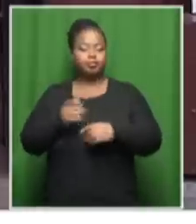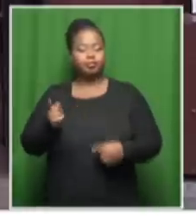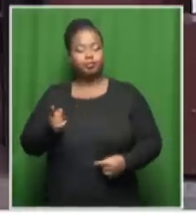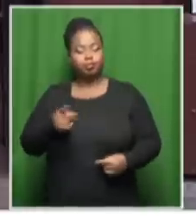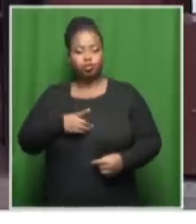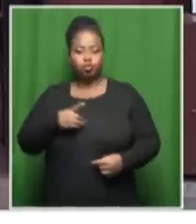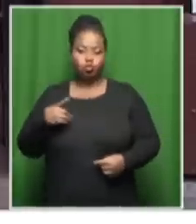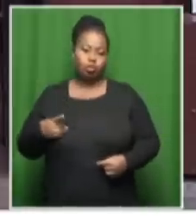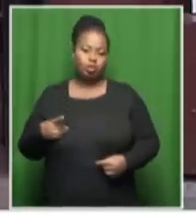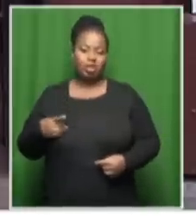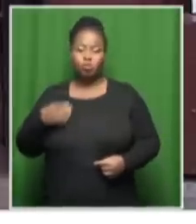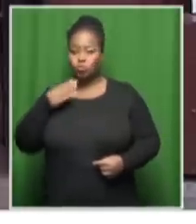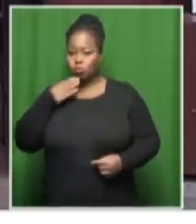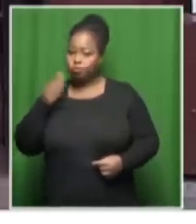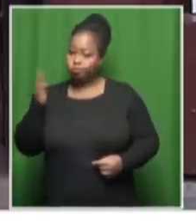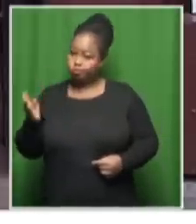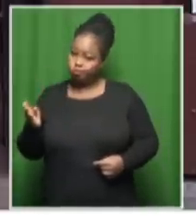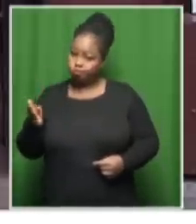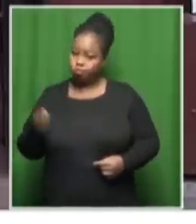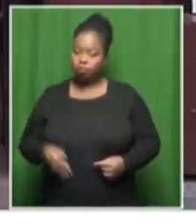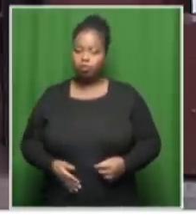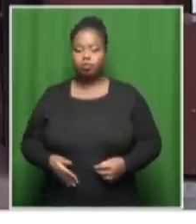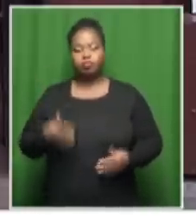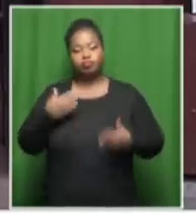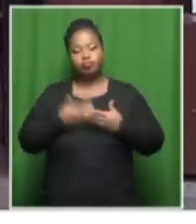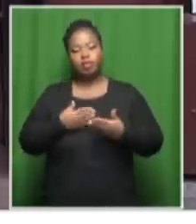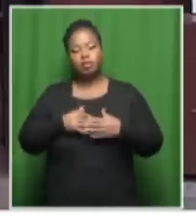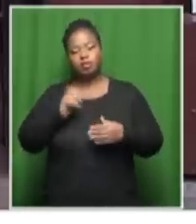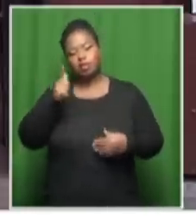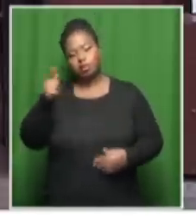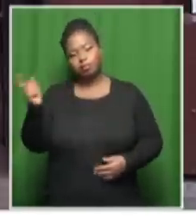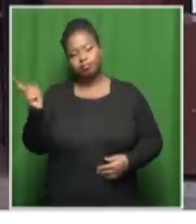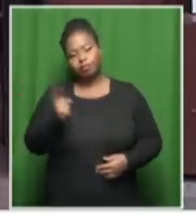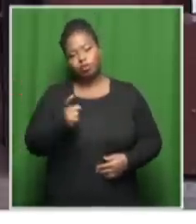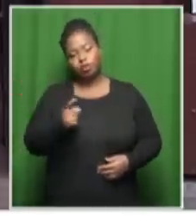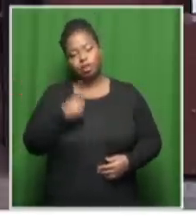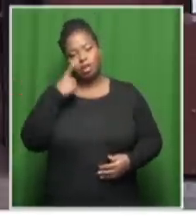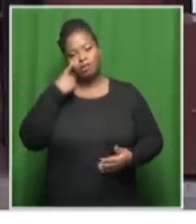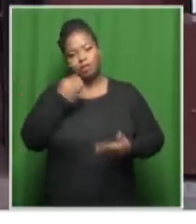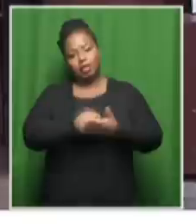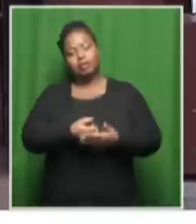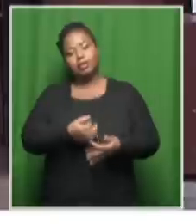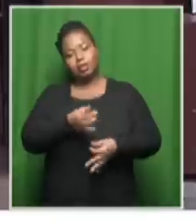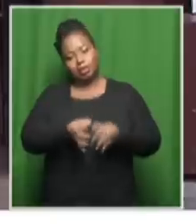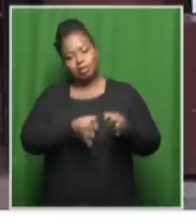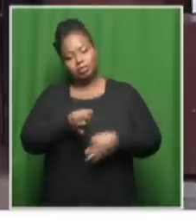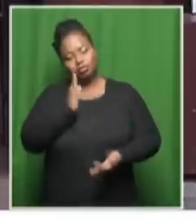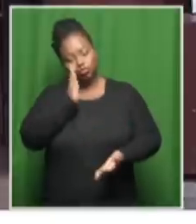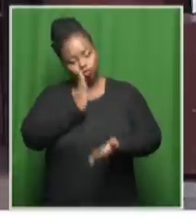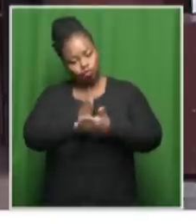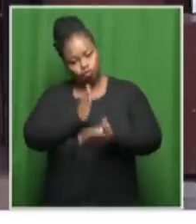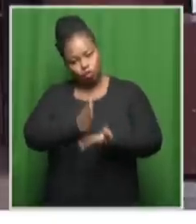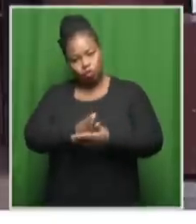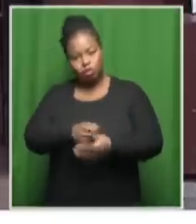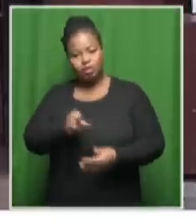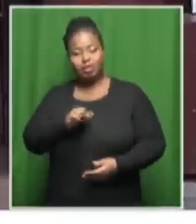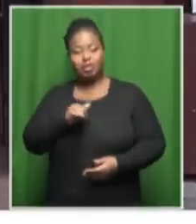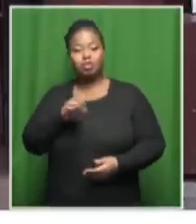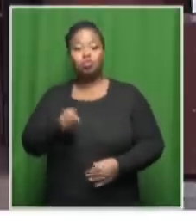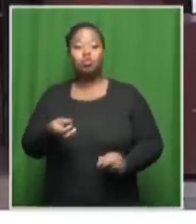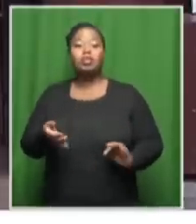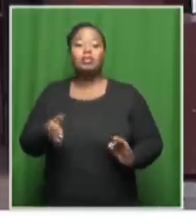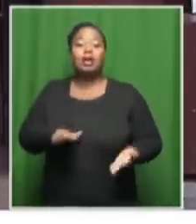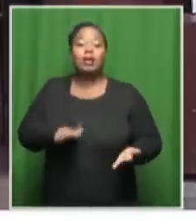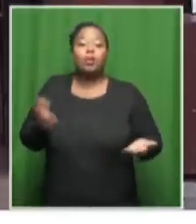or those within the medics who might possibly be called in this matter would be able to give certainty about where Senzo Miuwa